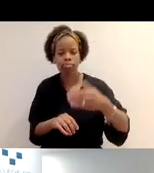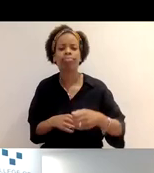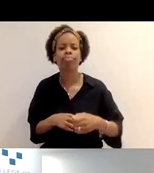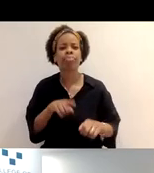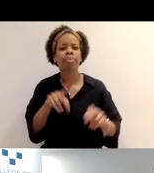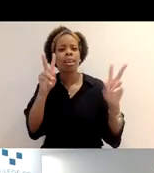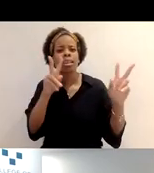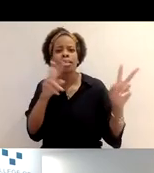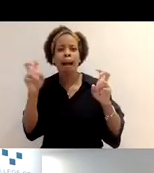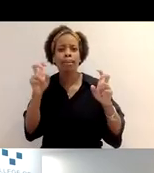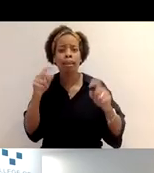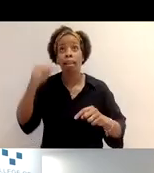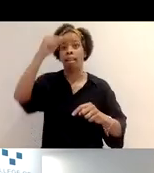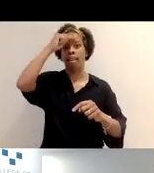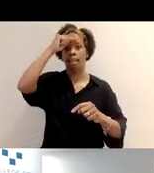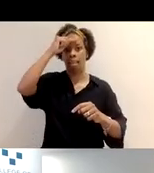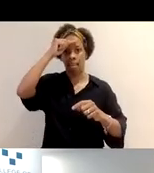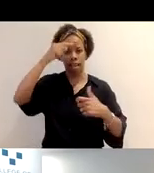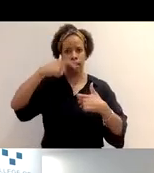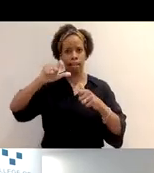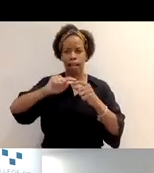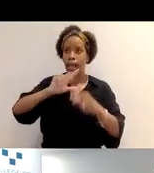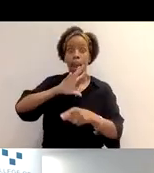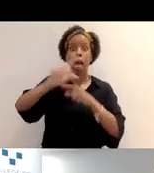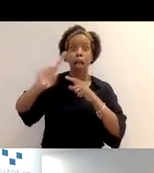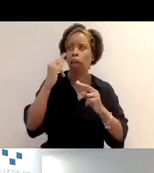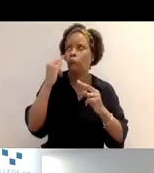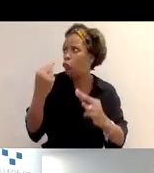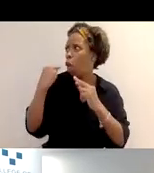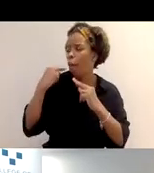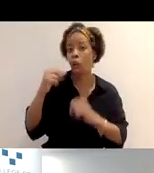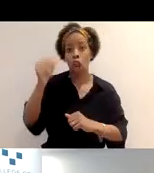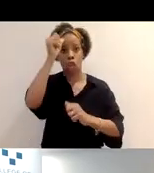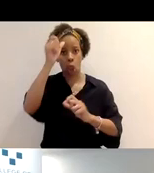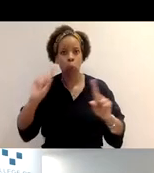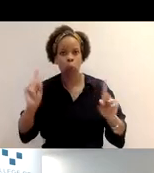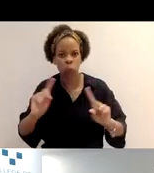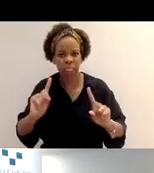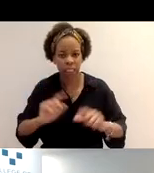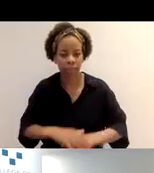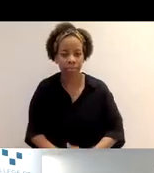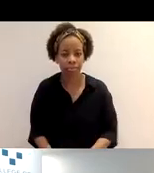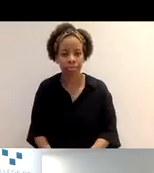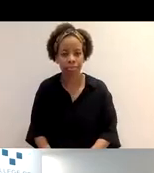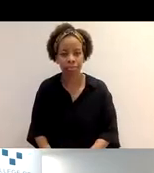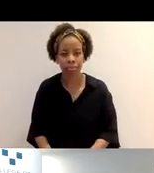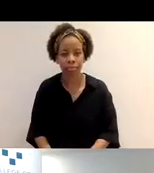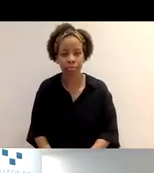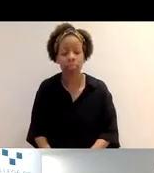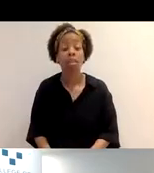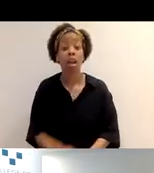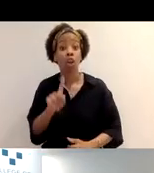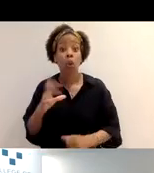sense to you in maybe a week's time when some of the detail has been lost. And when you're ready to fully